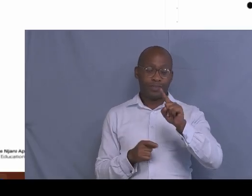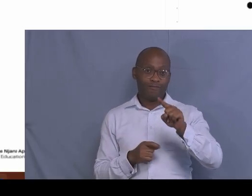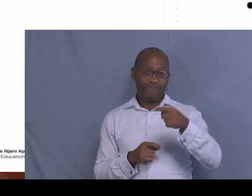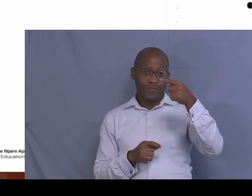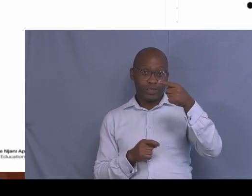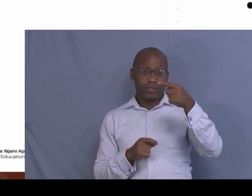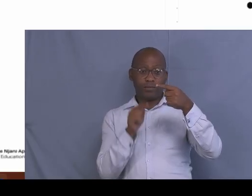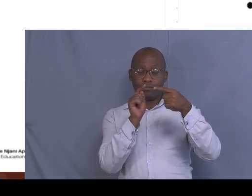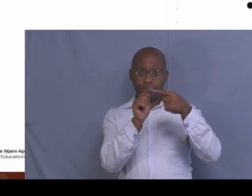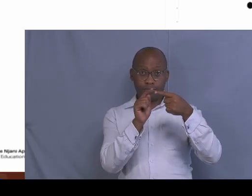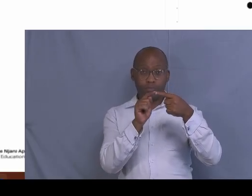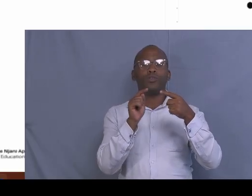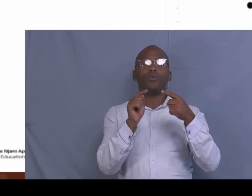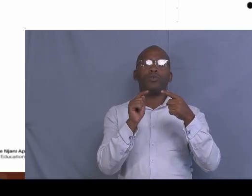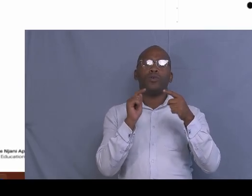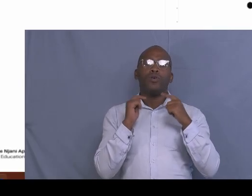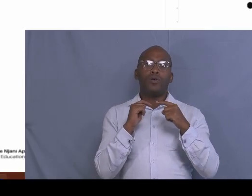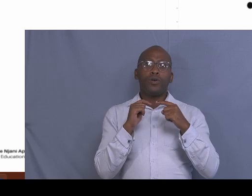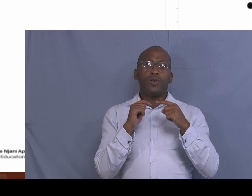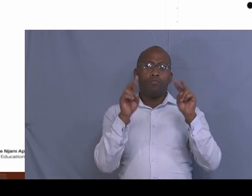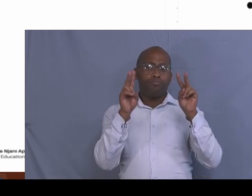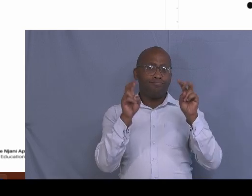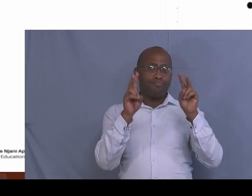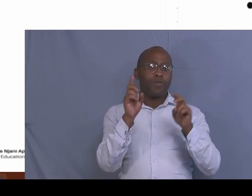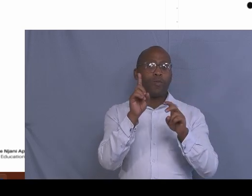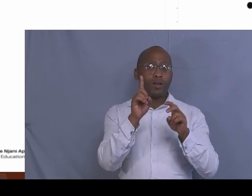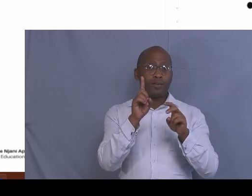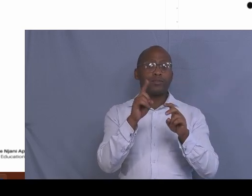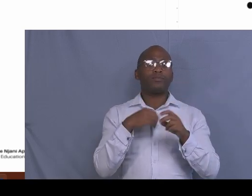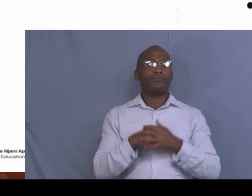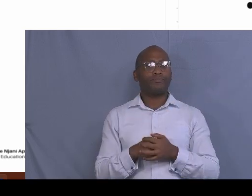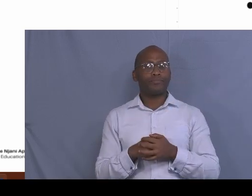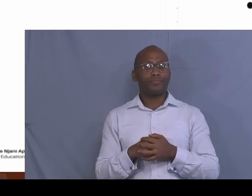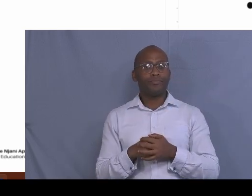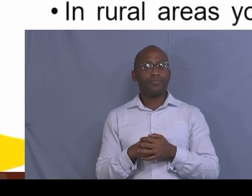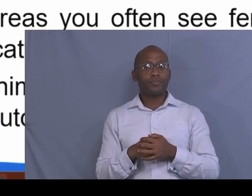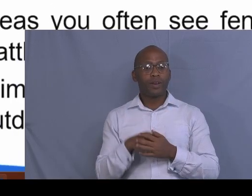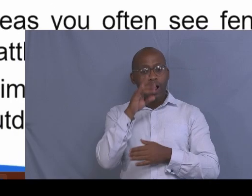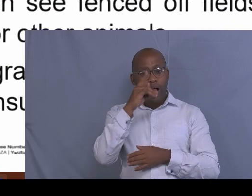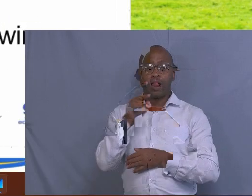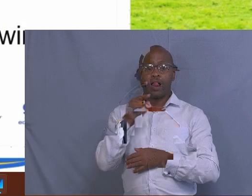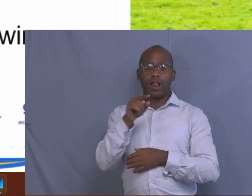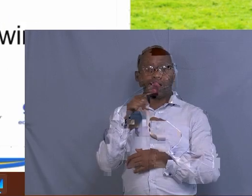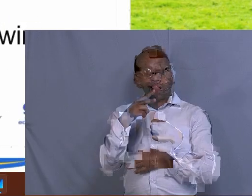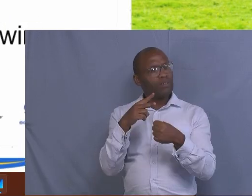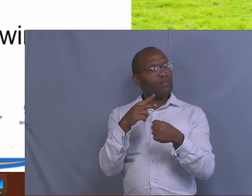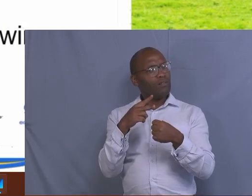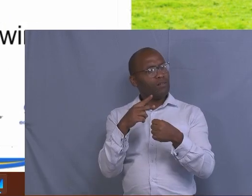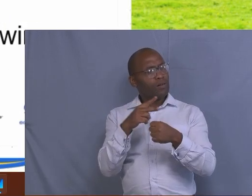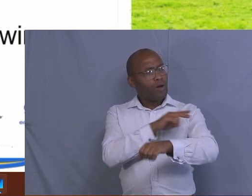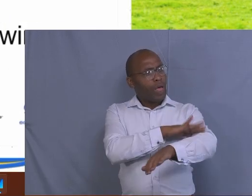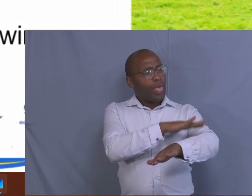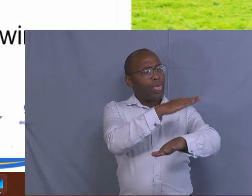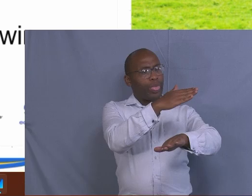first topic which is grazing for livestock as a farmer. Then, of course, when they